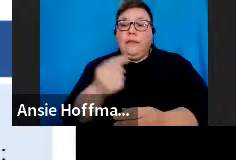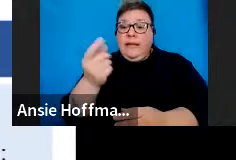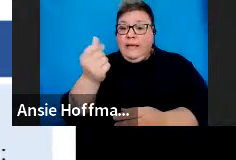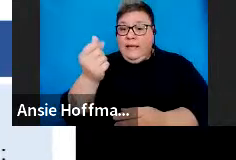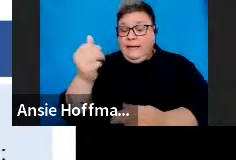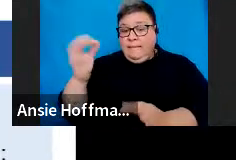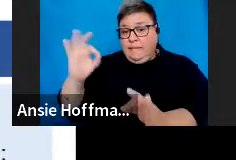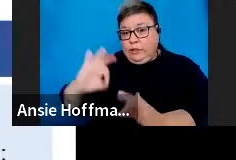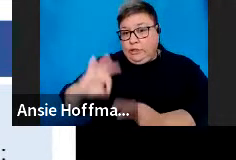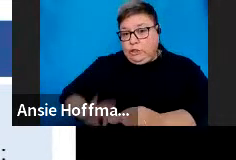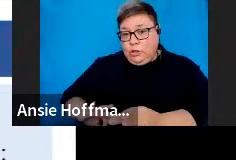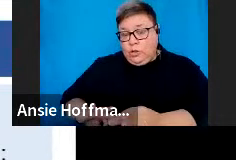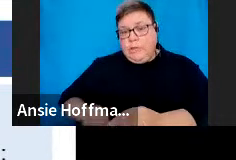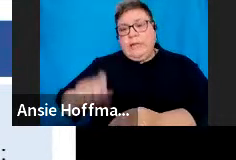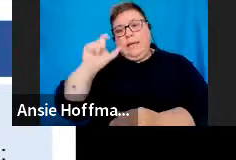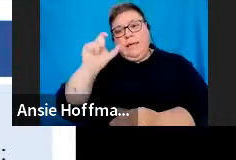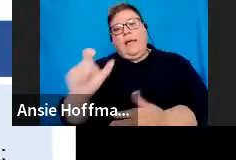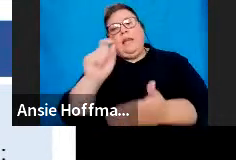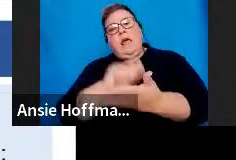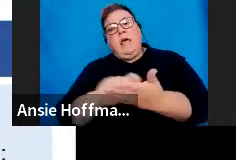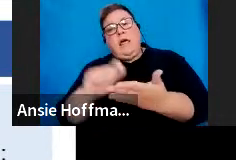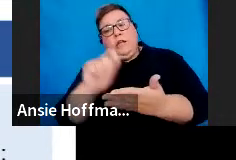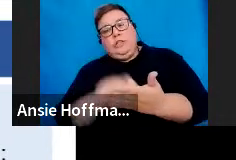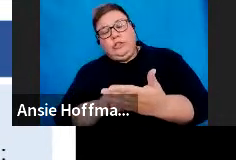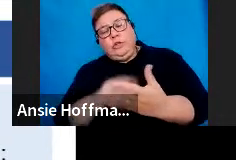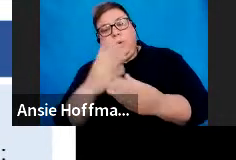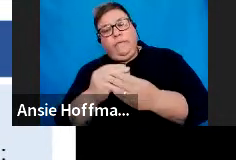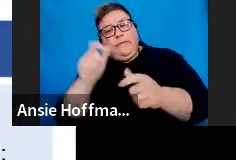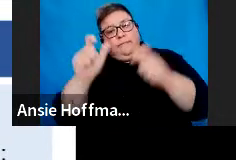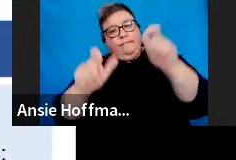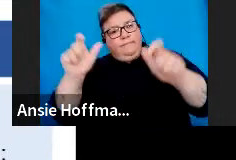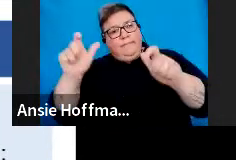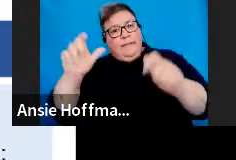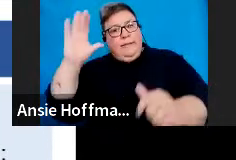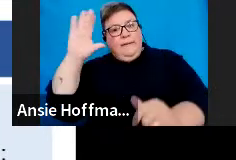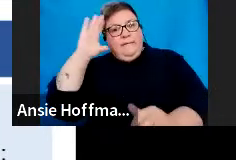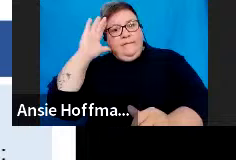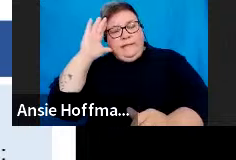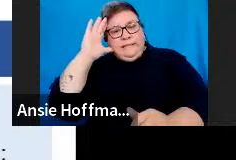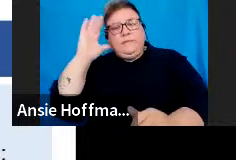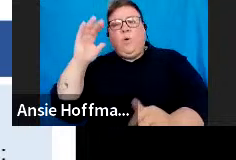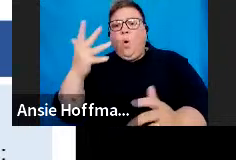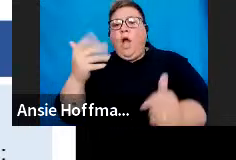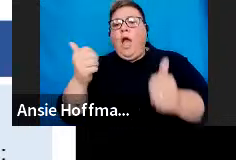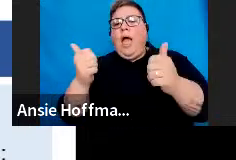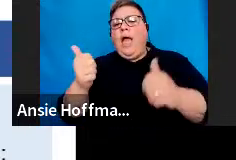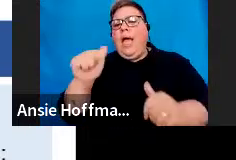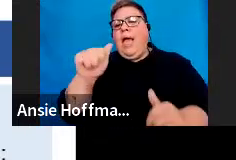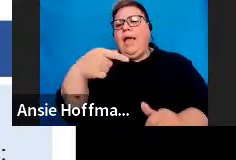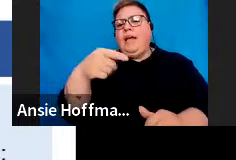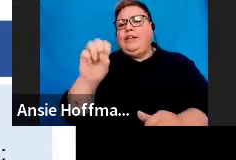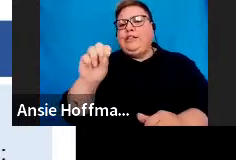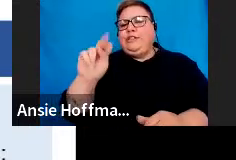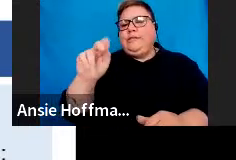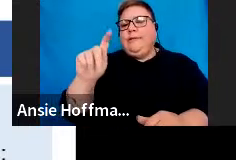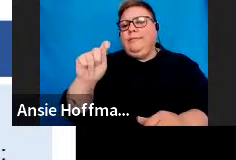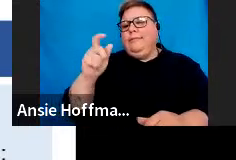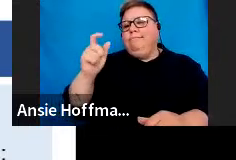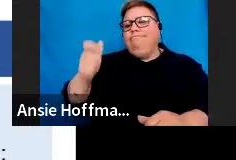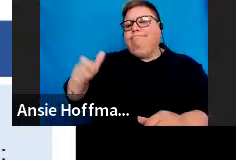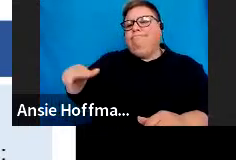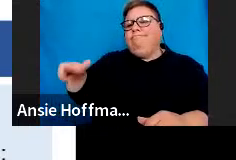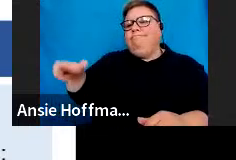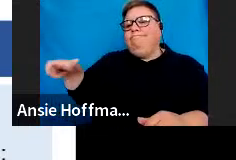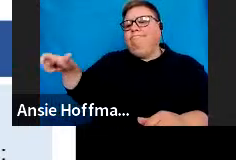can be registered as interface agents or established interface agents to capture the tax directive applications